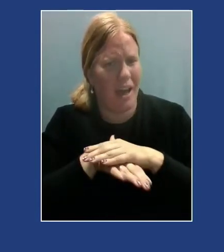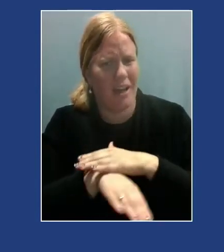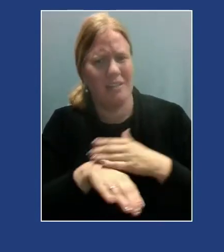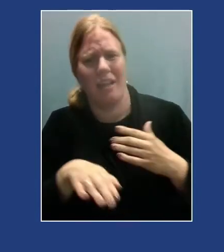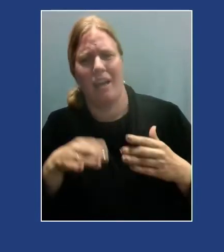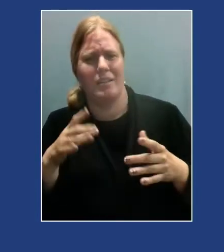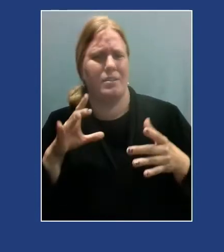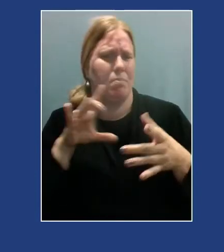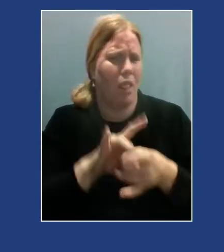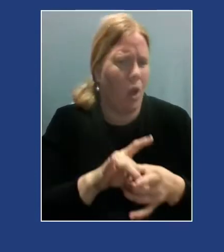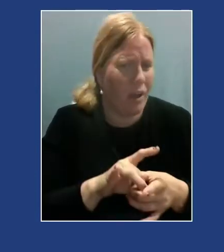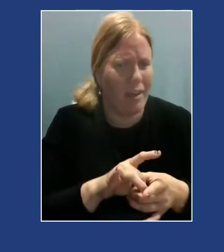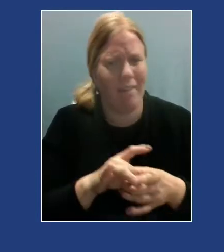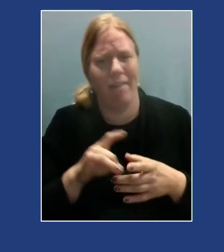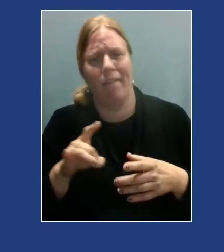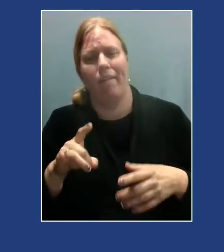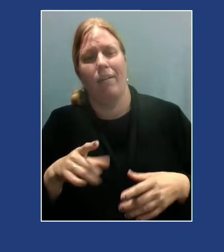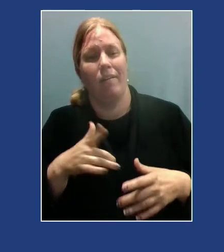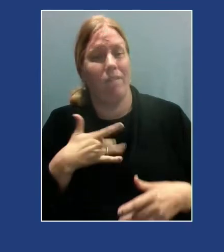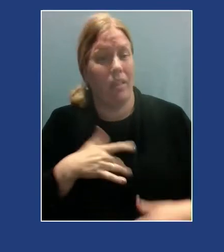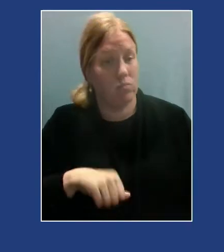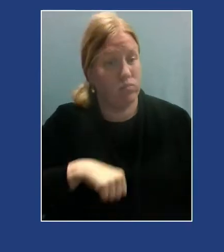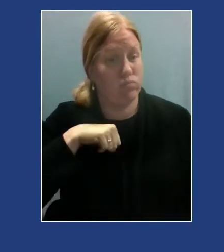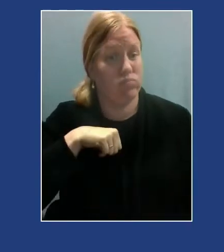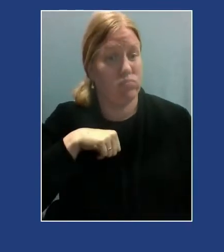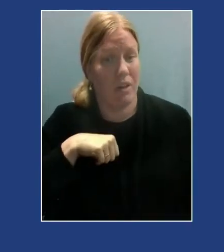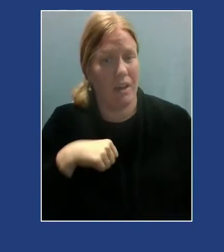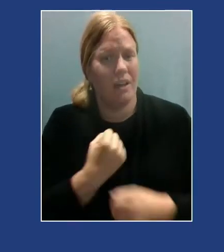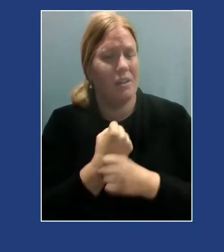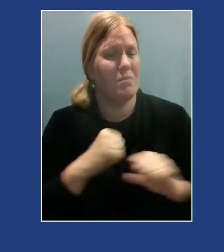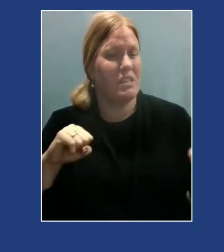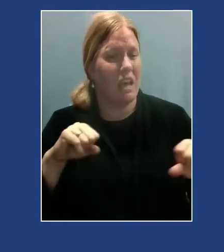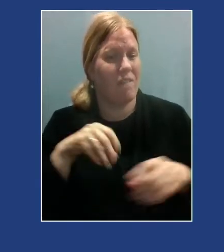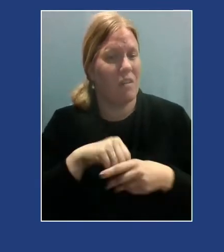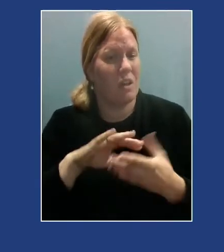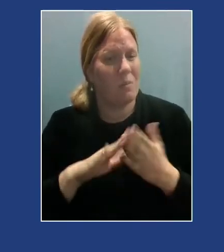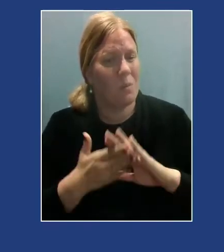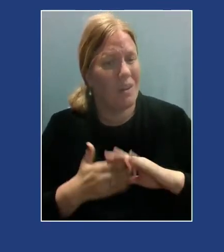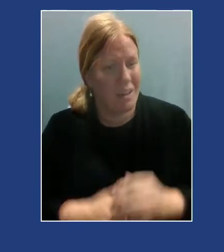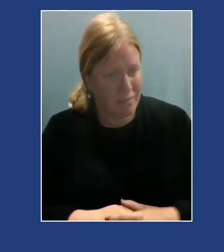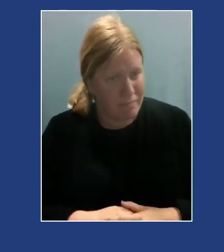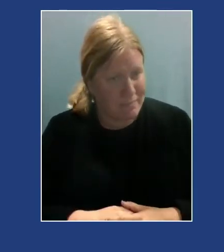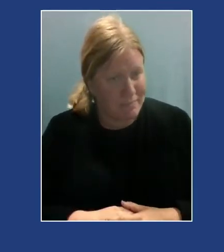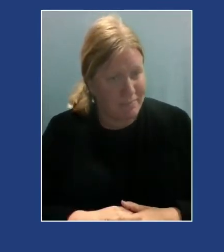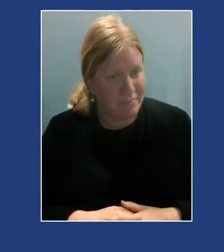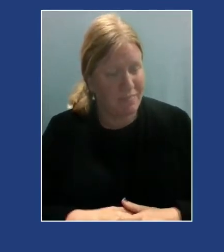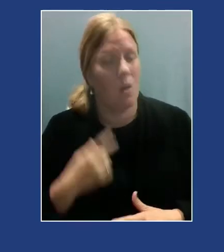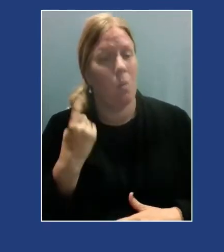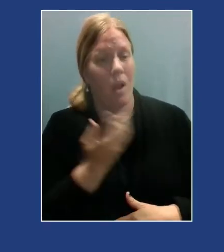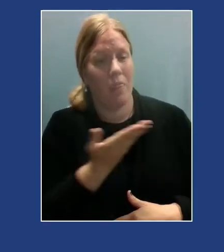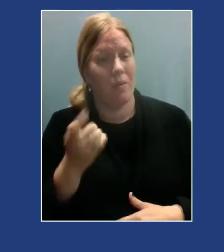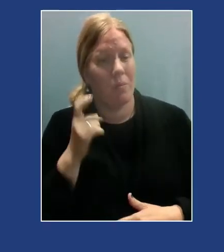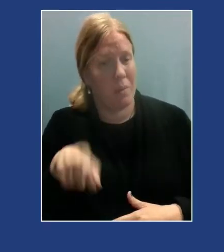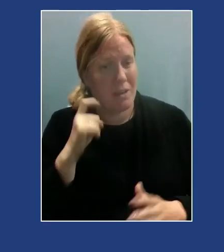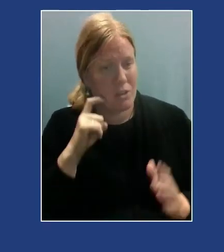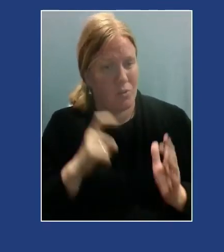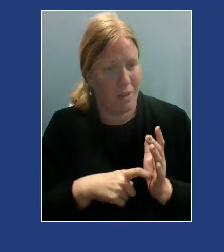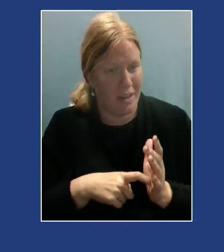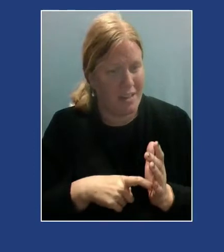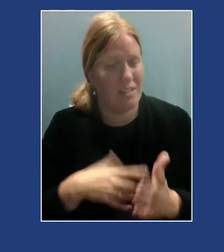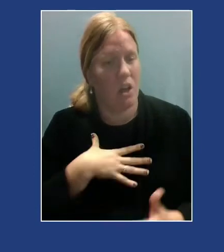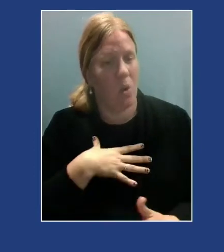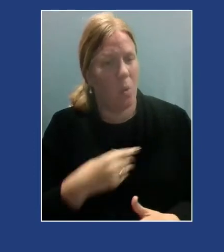to be in our dignity, and to be safe in community. So one of the things we have to recognize is that white supremacy